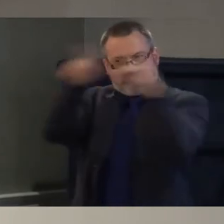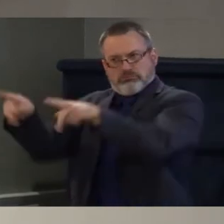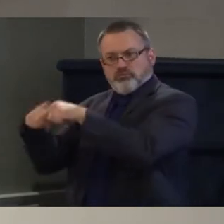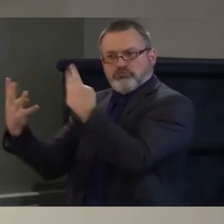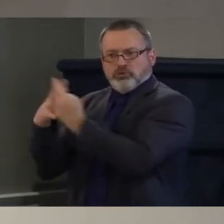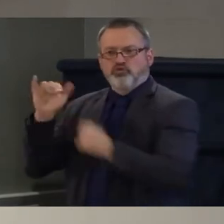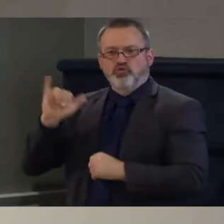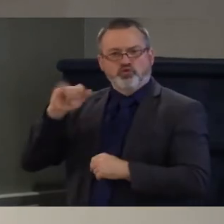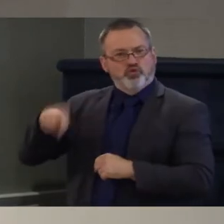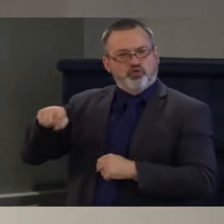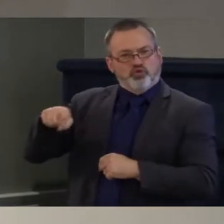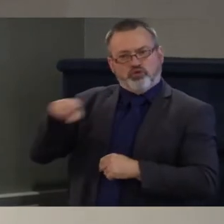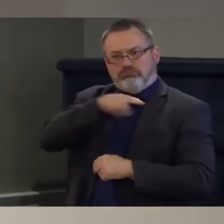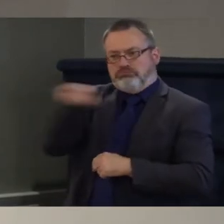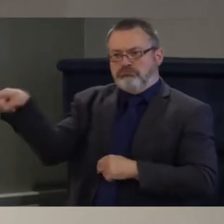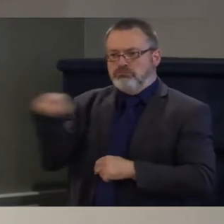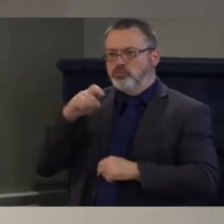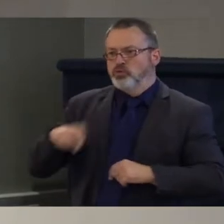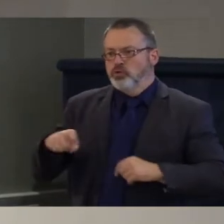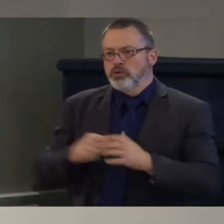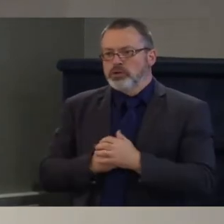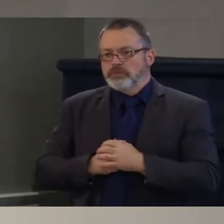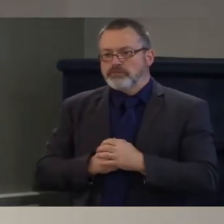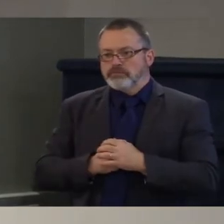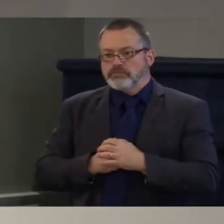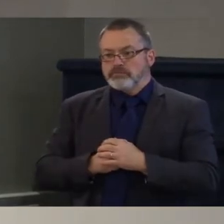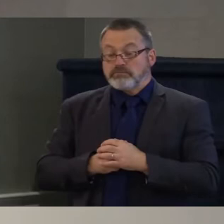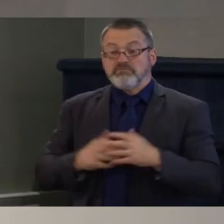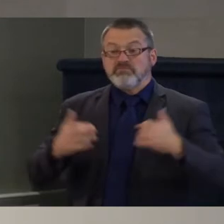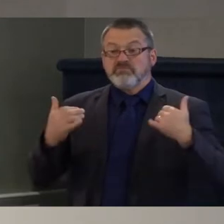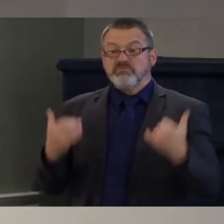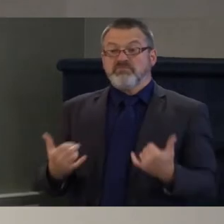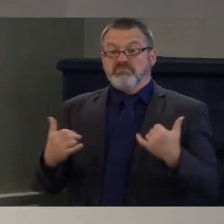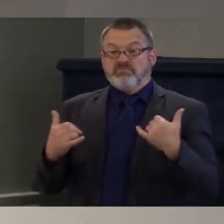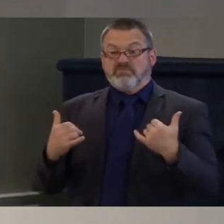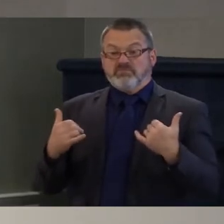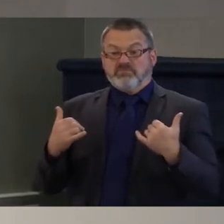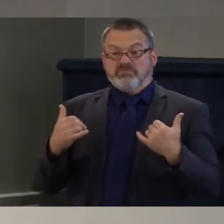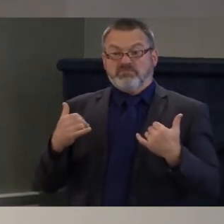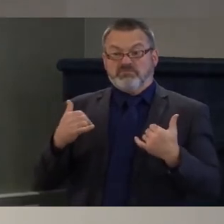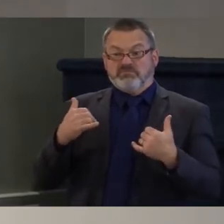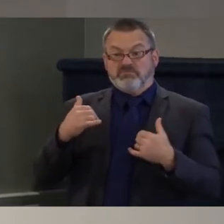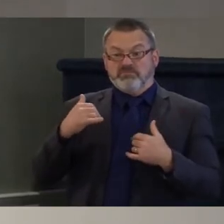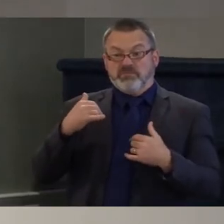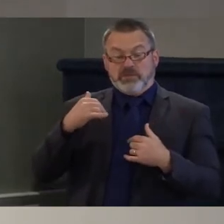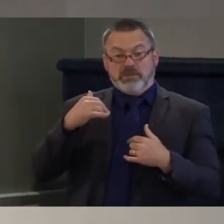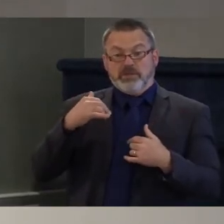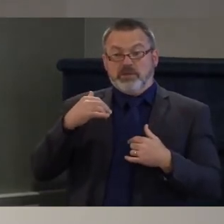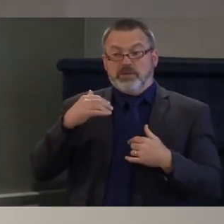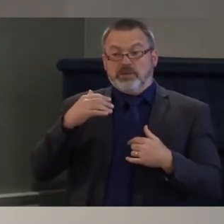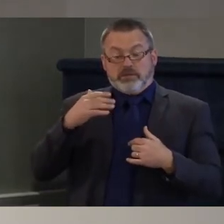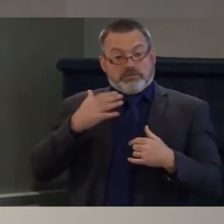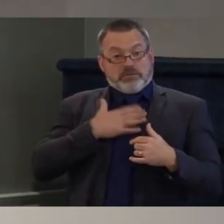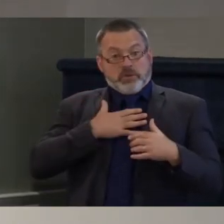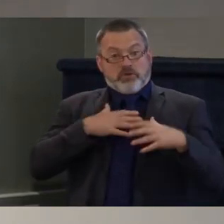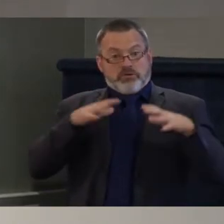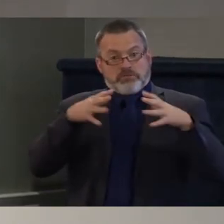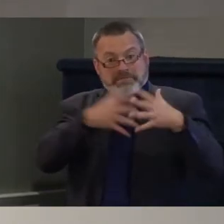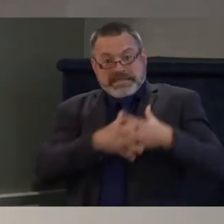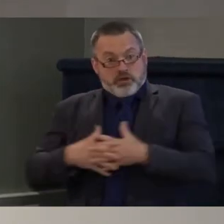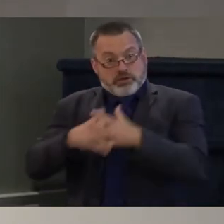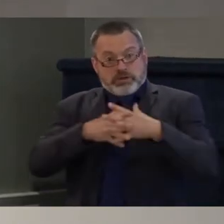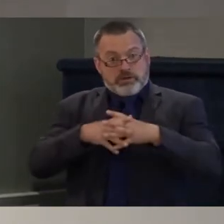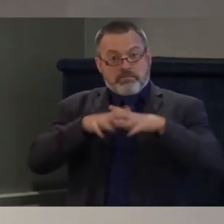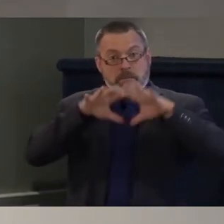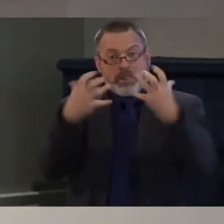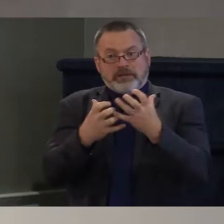of the population or one fourth of the population of China. And we have the most prisoners in the world, despite not being the largest country. So, we do have a bit of an over